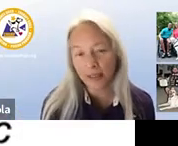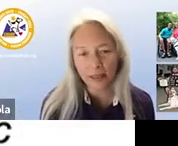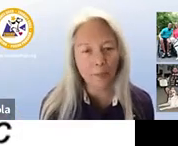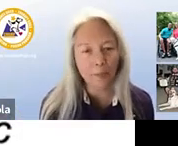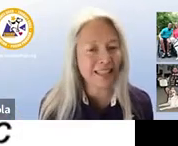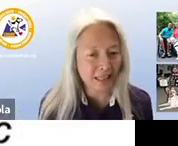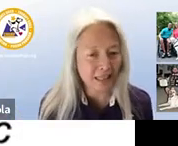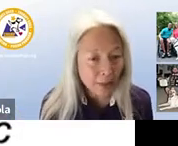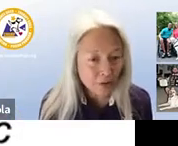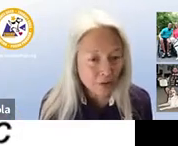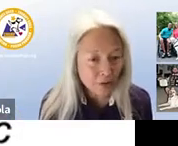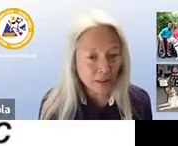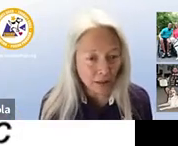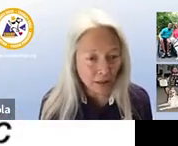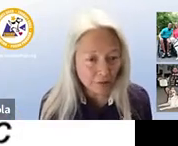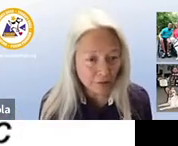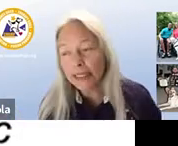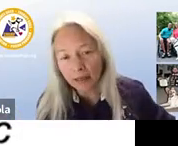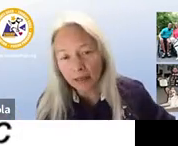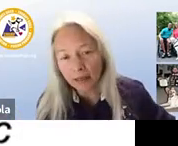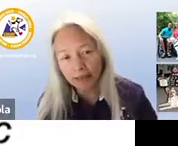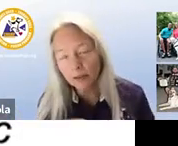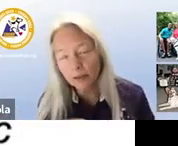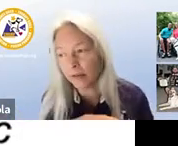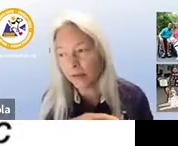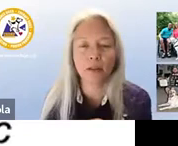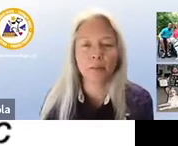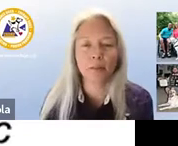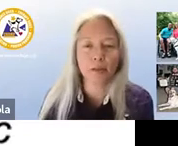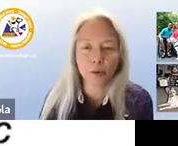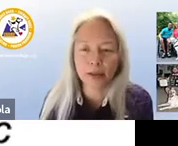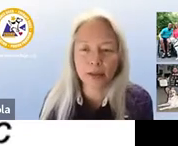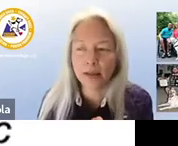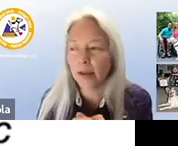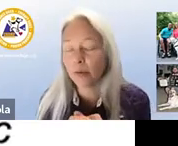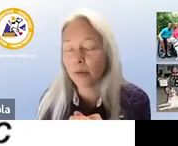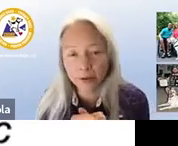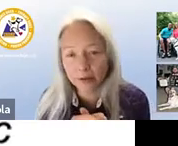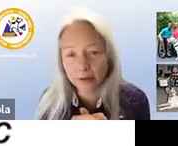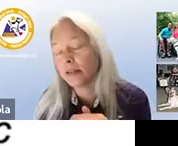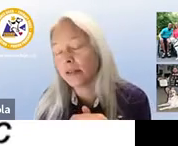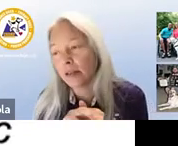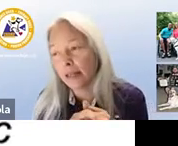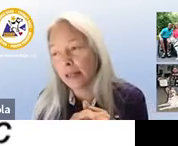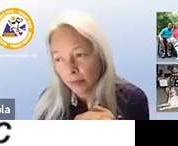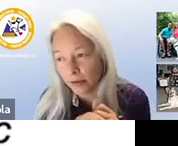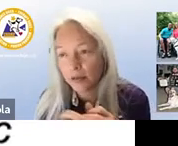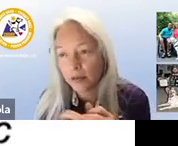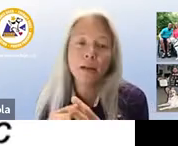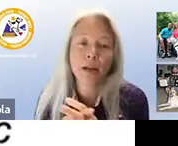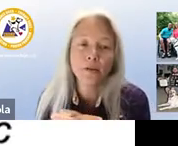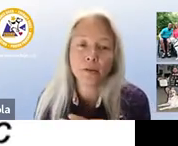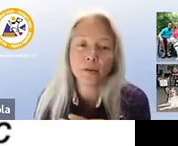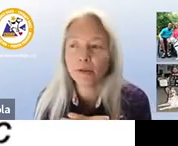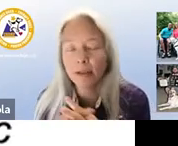as an example the antelope house itself inside the antelope house because bringing a predator inside the antelope house